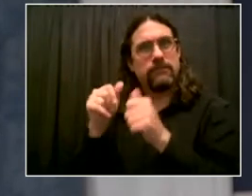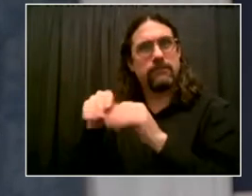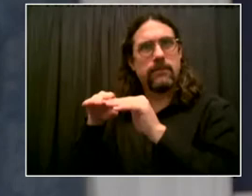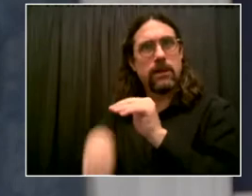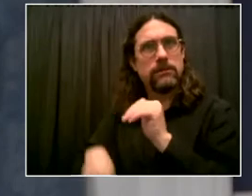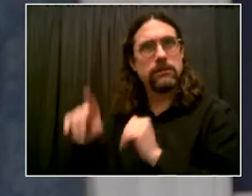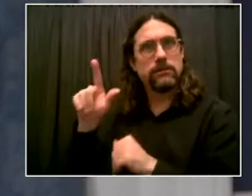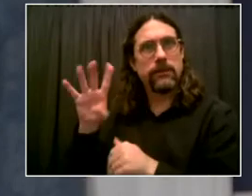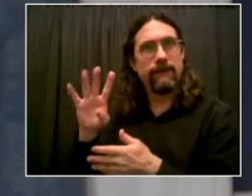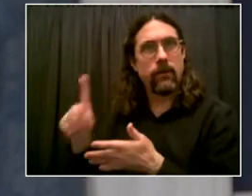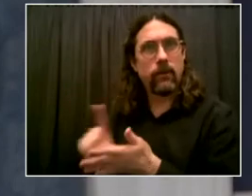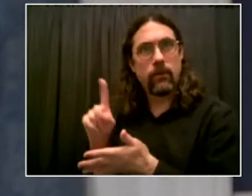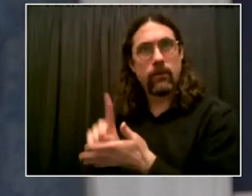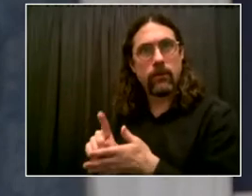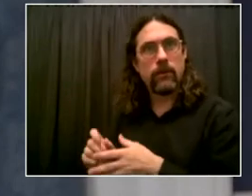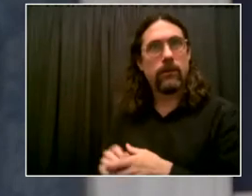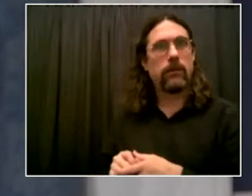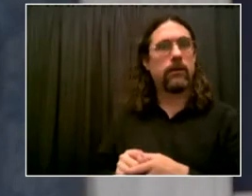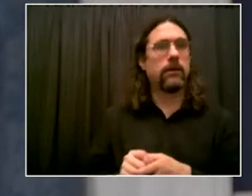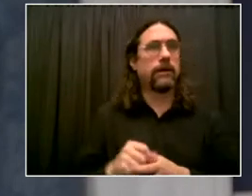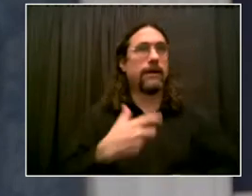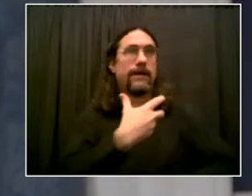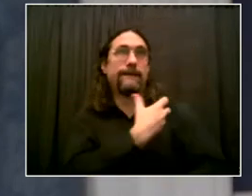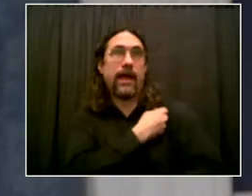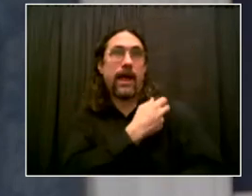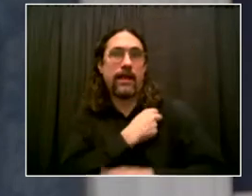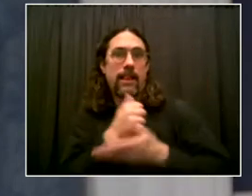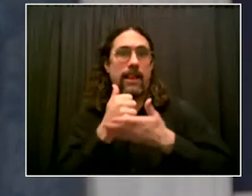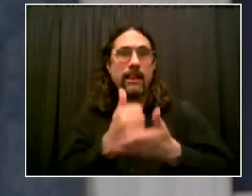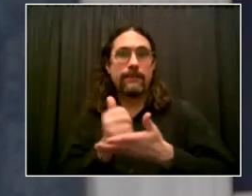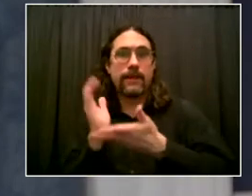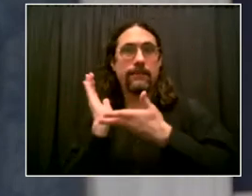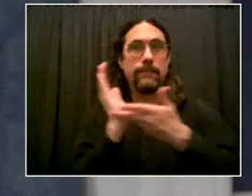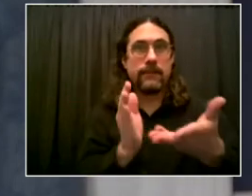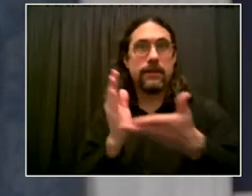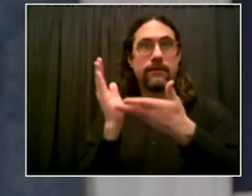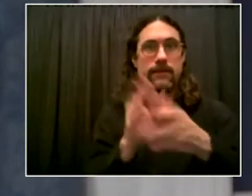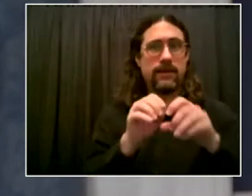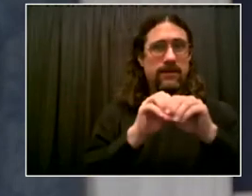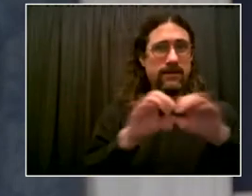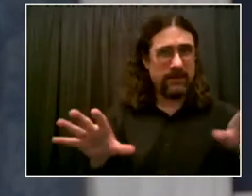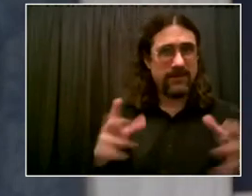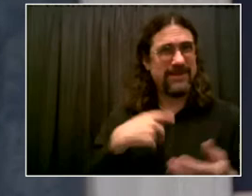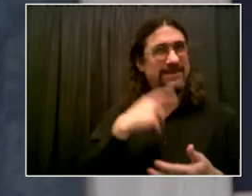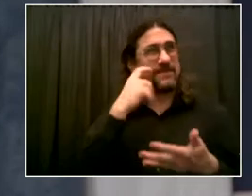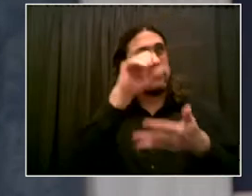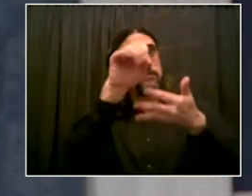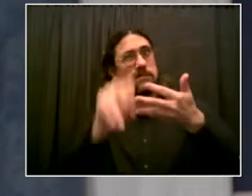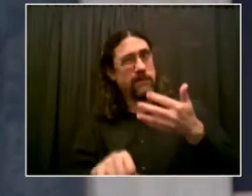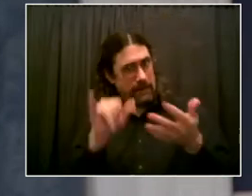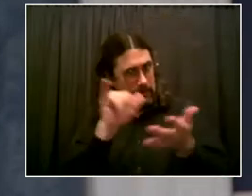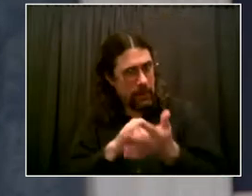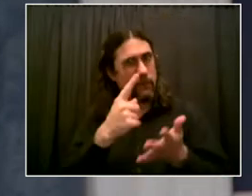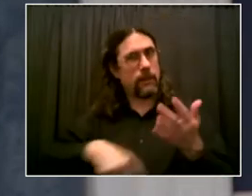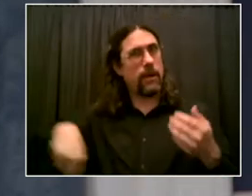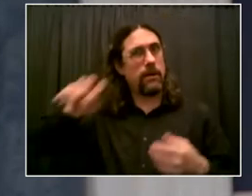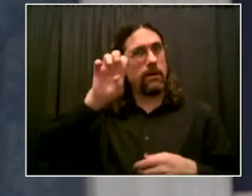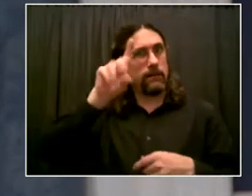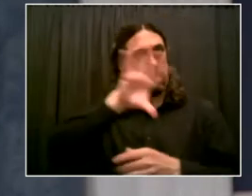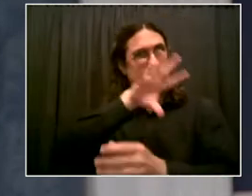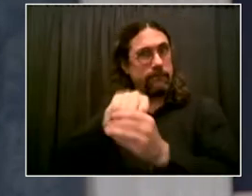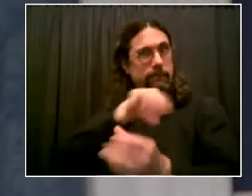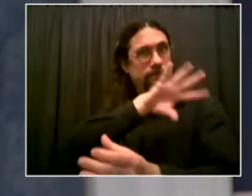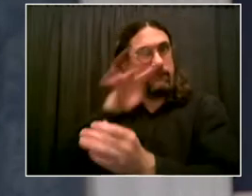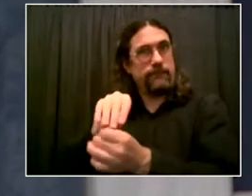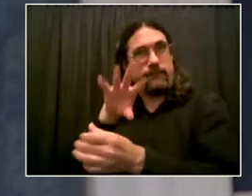now, as EDC president, we turn our focus to the economy and to the recovery, and I've seen firsthand how much EDC can do.